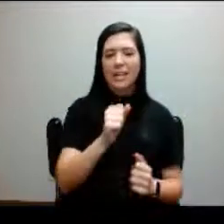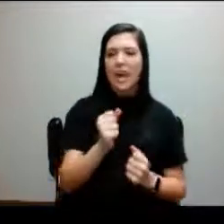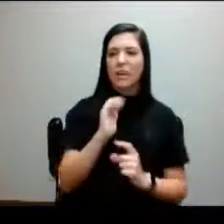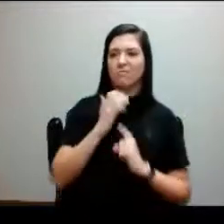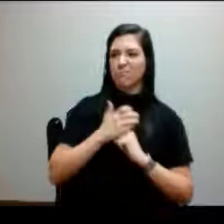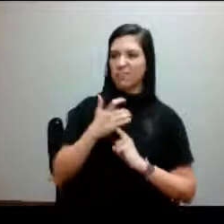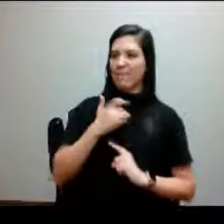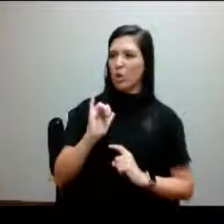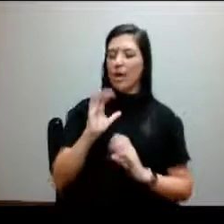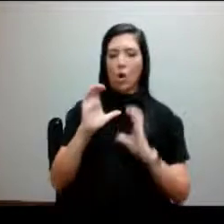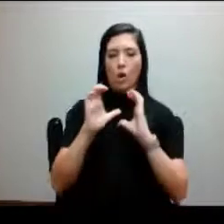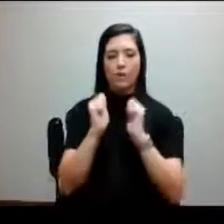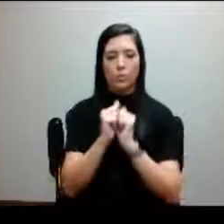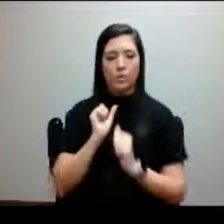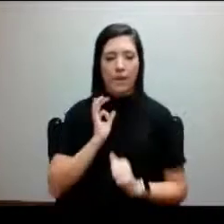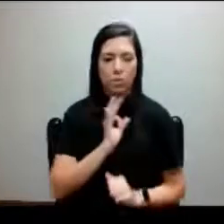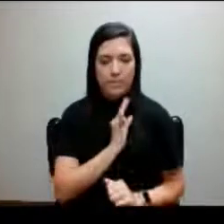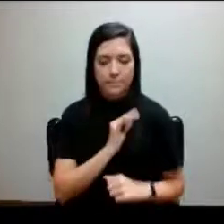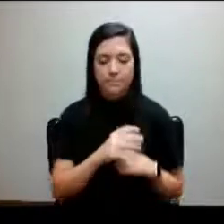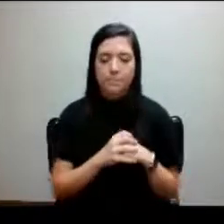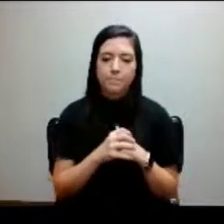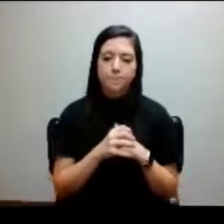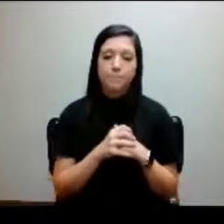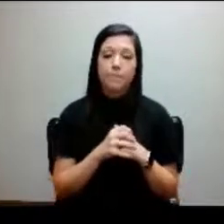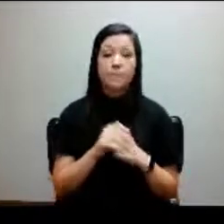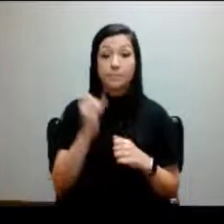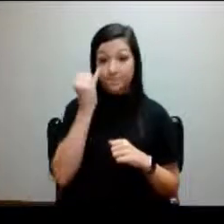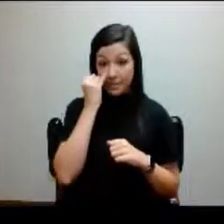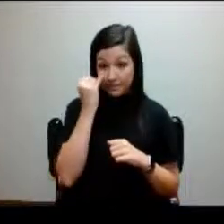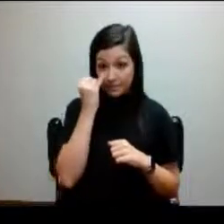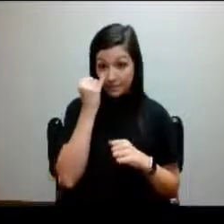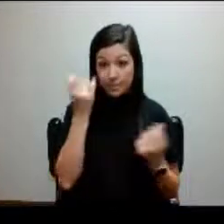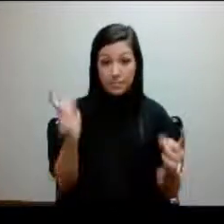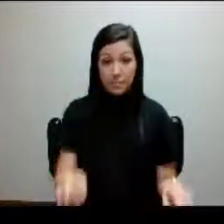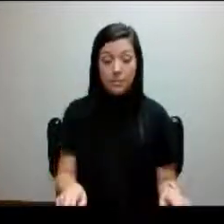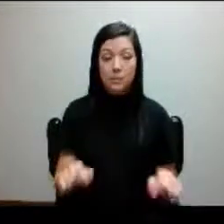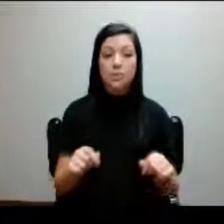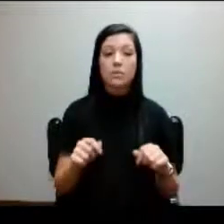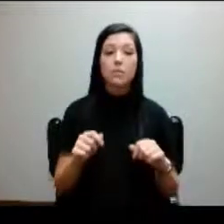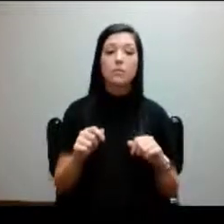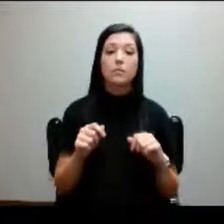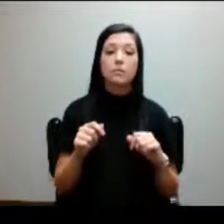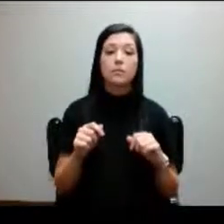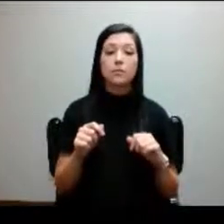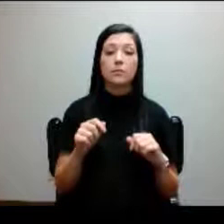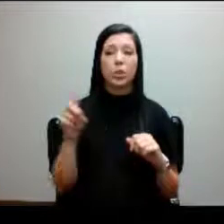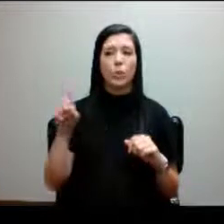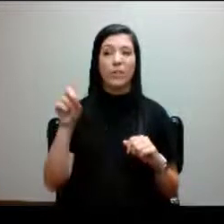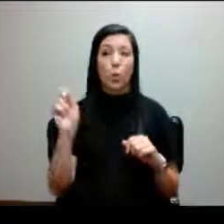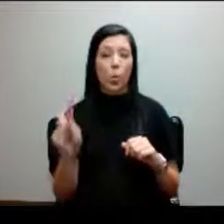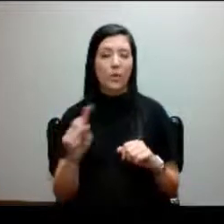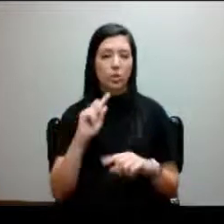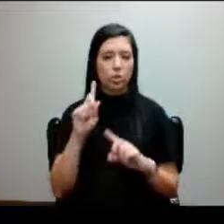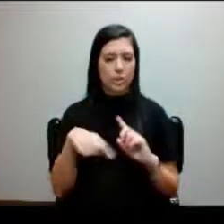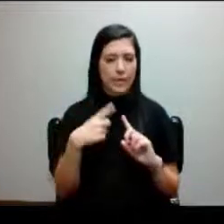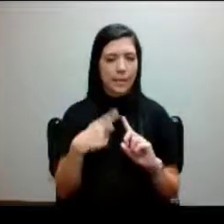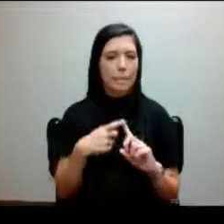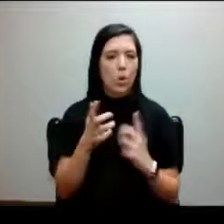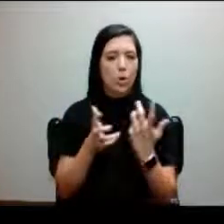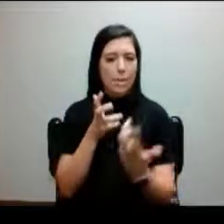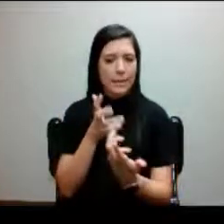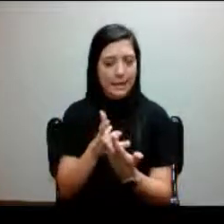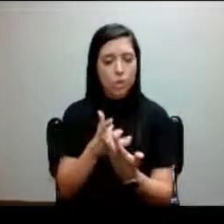with the faculty person. If by chance you have a question about an accommodation,